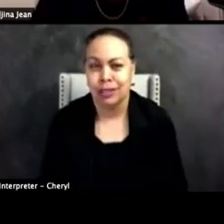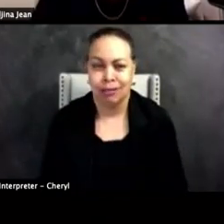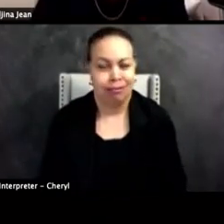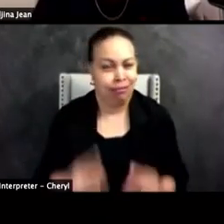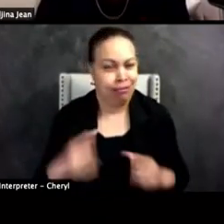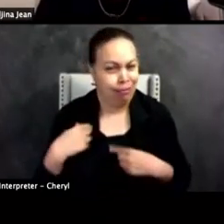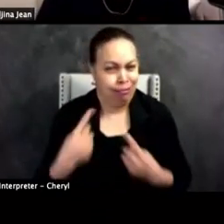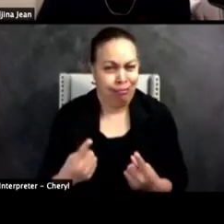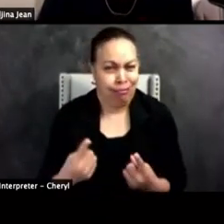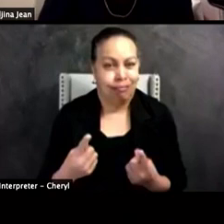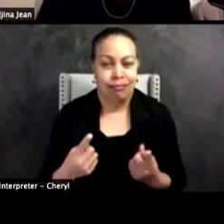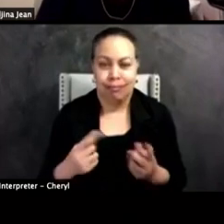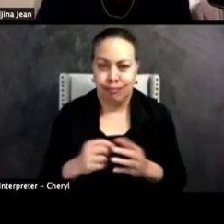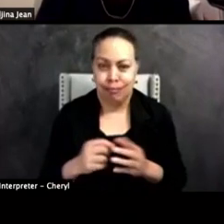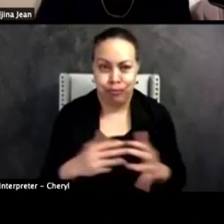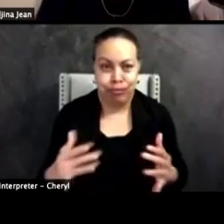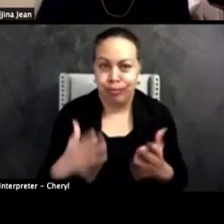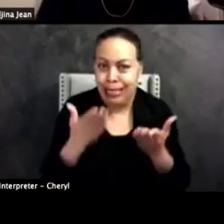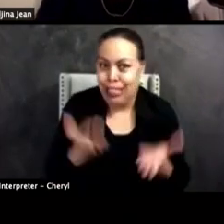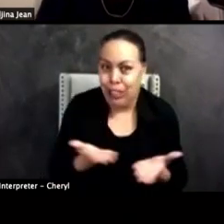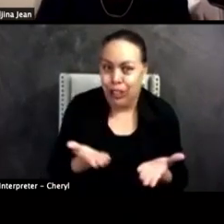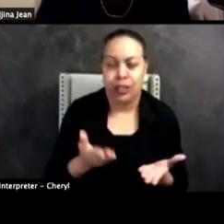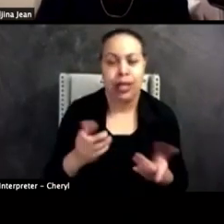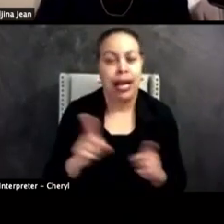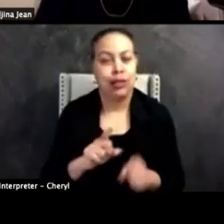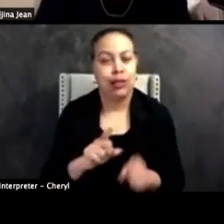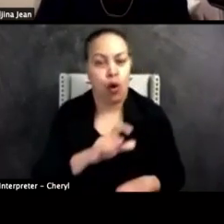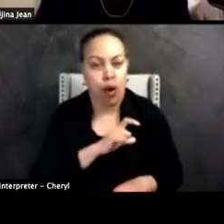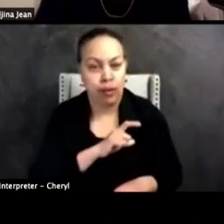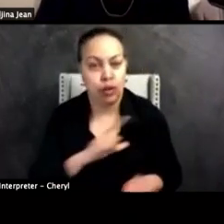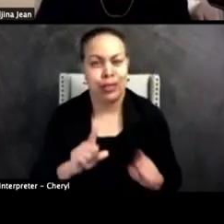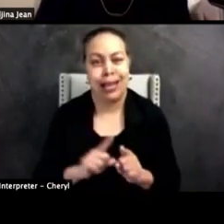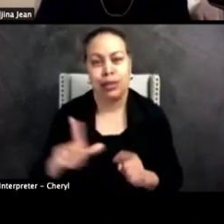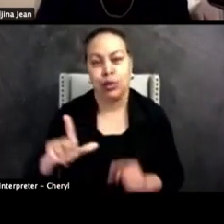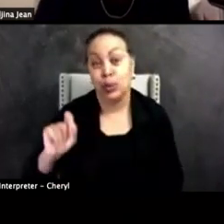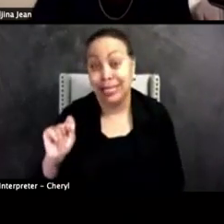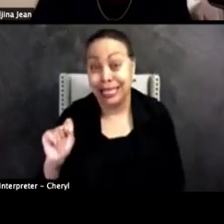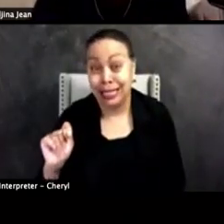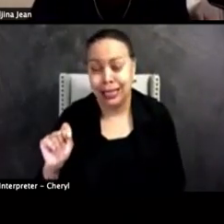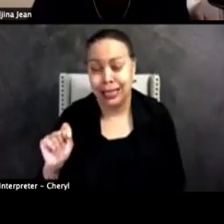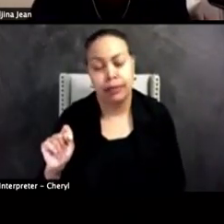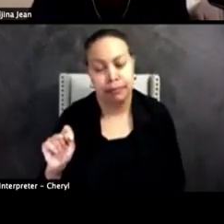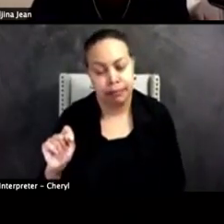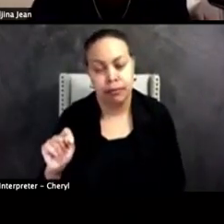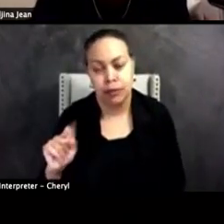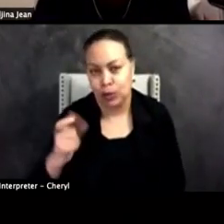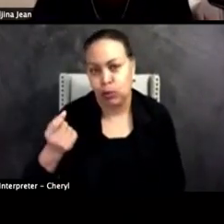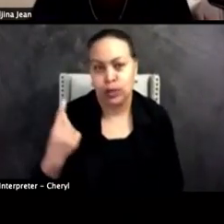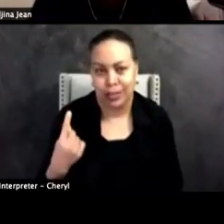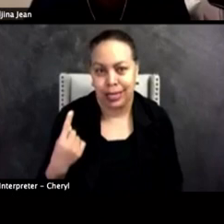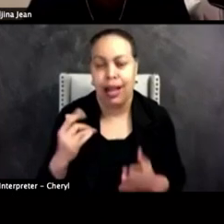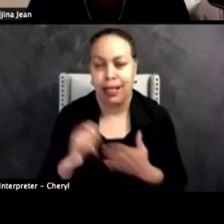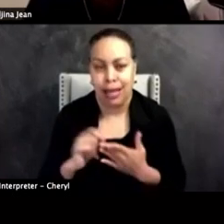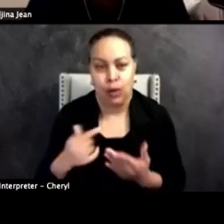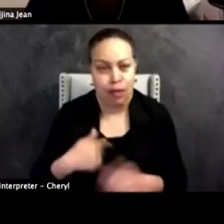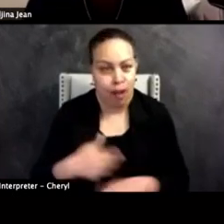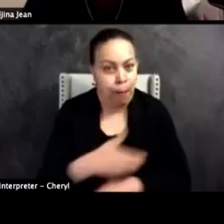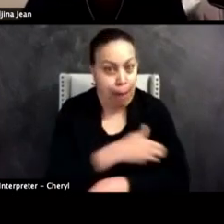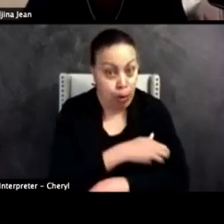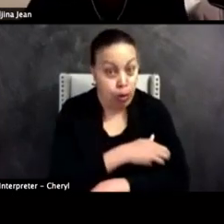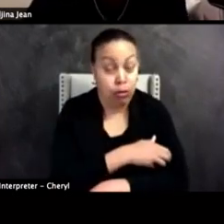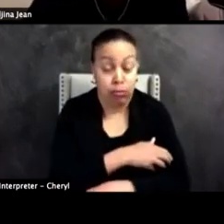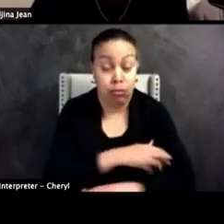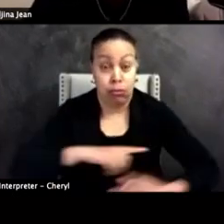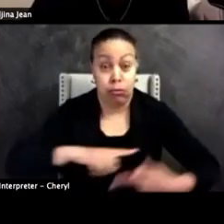something that has been growing. And as a police officer, police officer, and as a lieutenant, right? You have to realize your power in the situation,